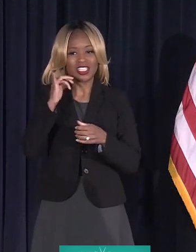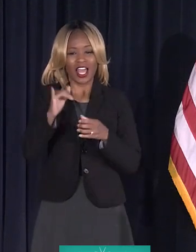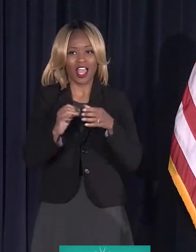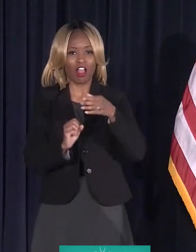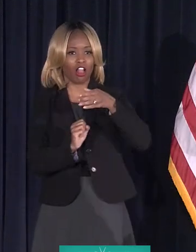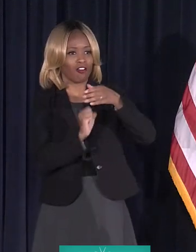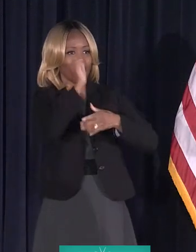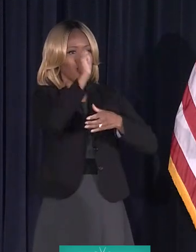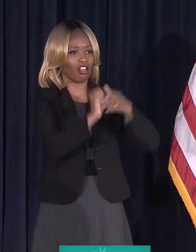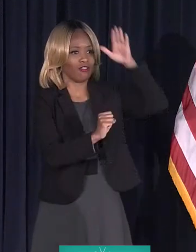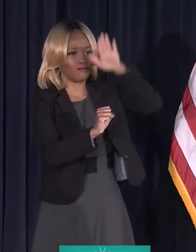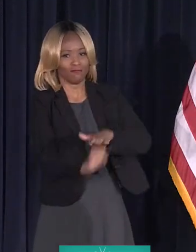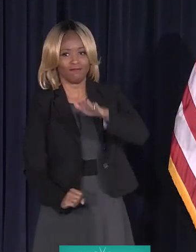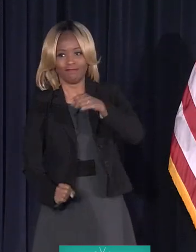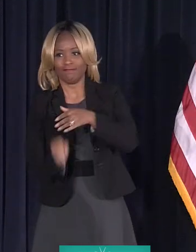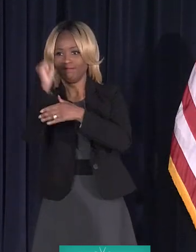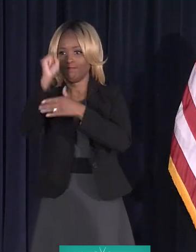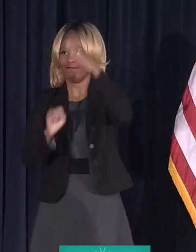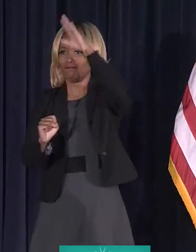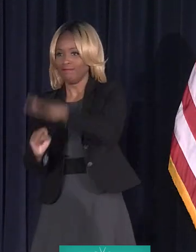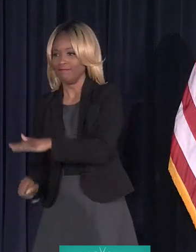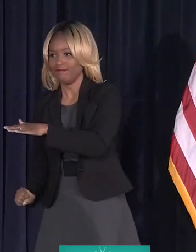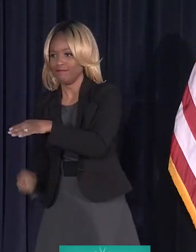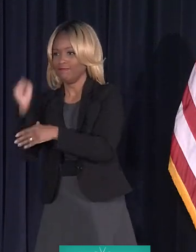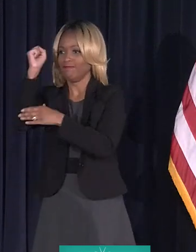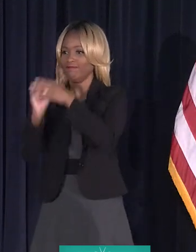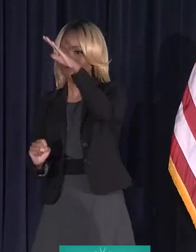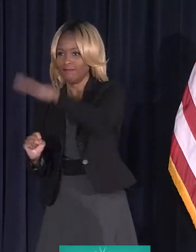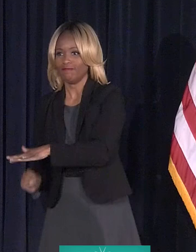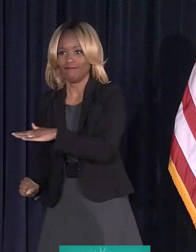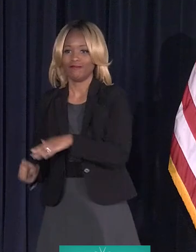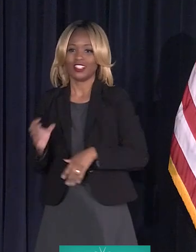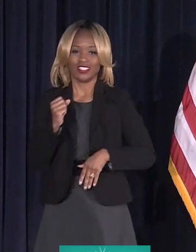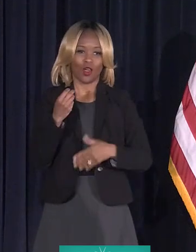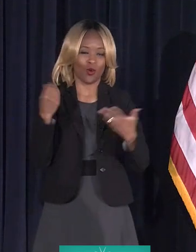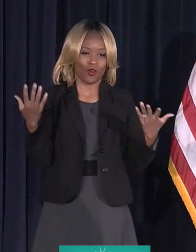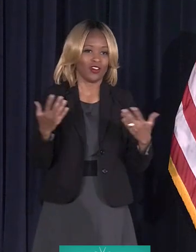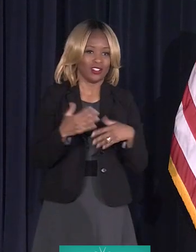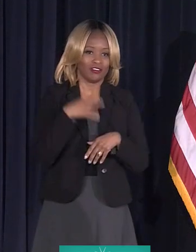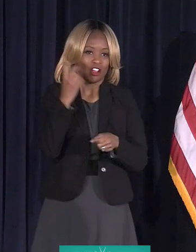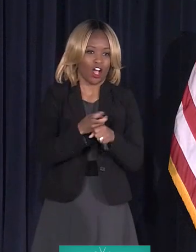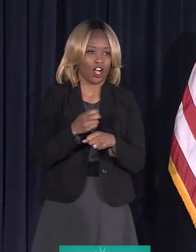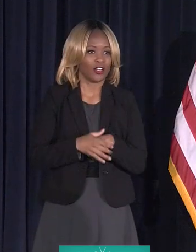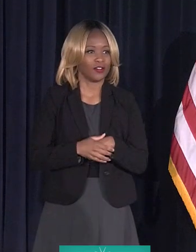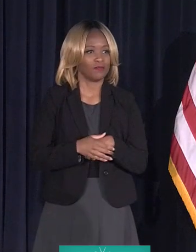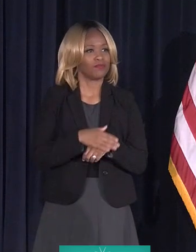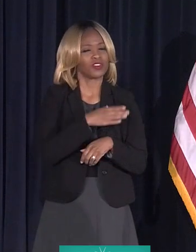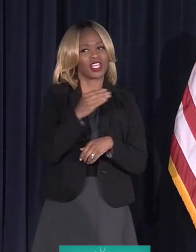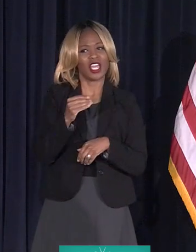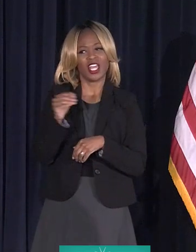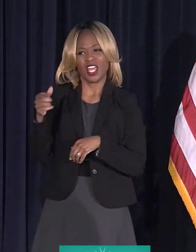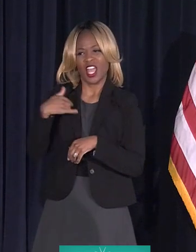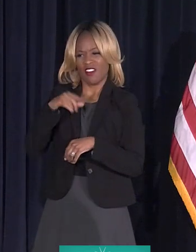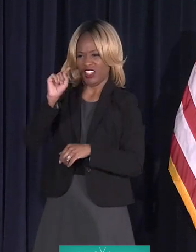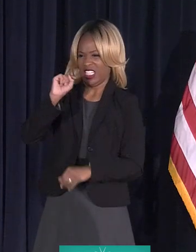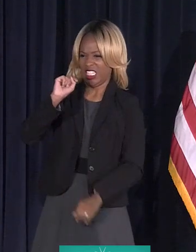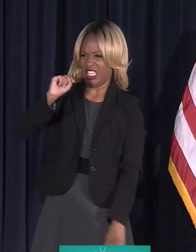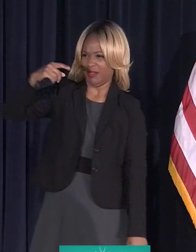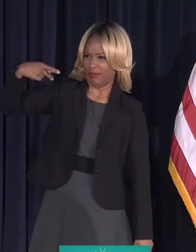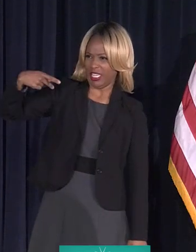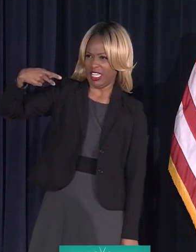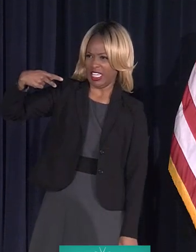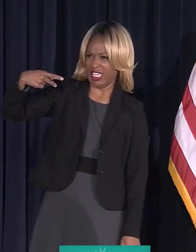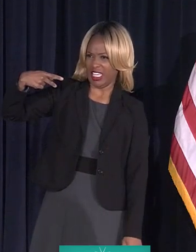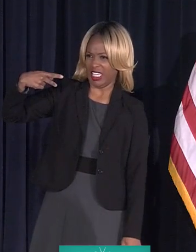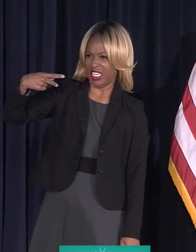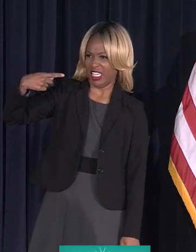over here, and they pop up over there. And so we're just chasing around. Correct. And who is this? It's a TP for